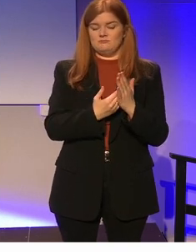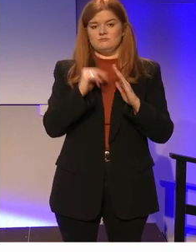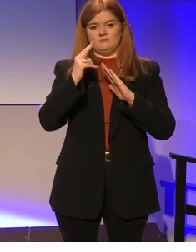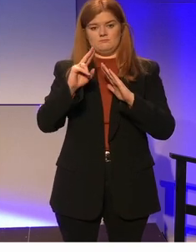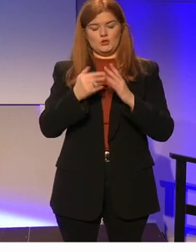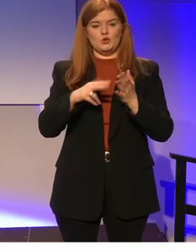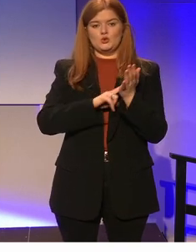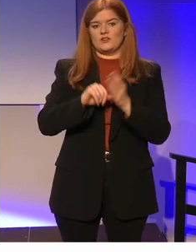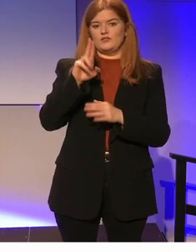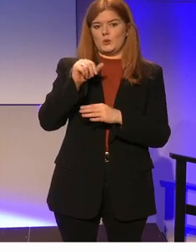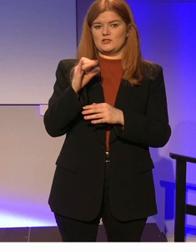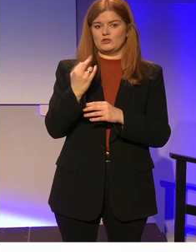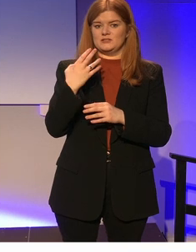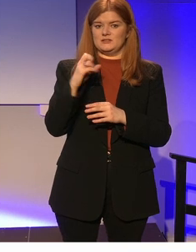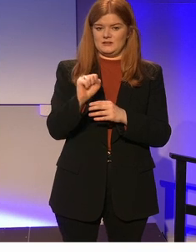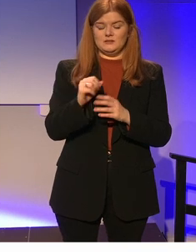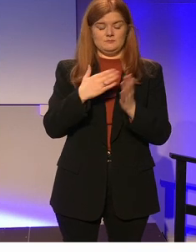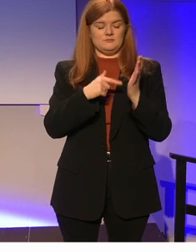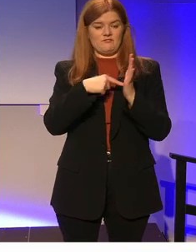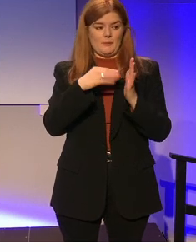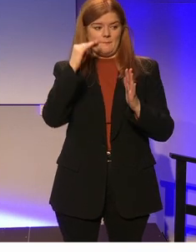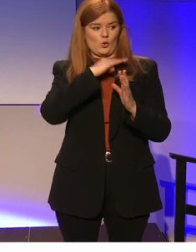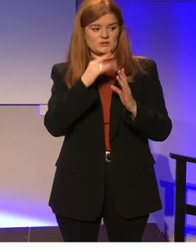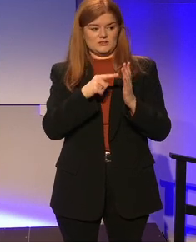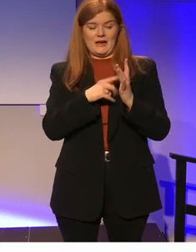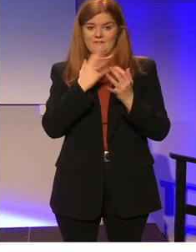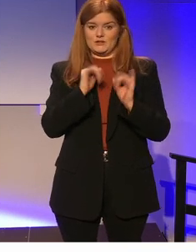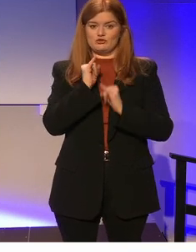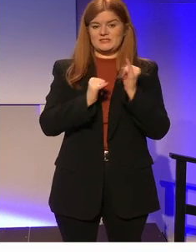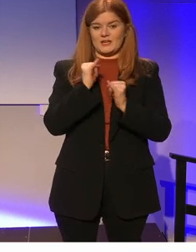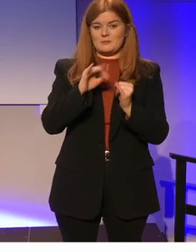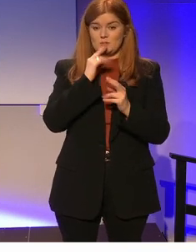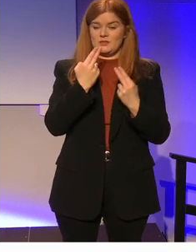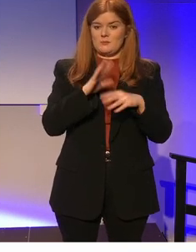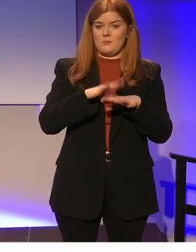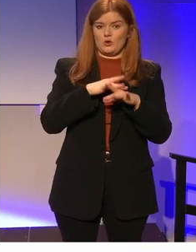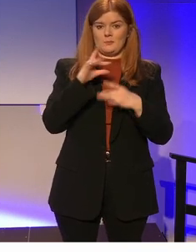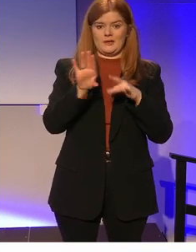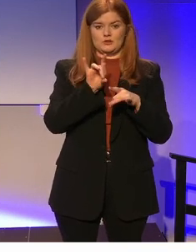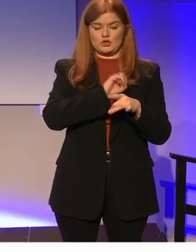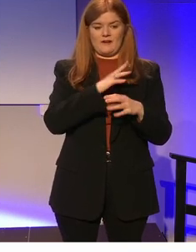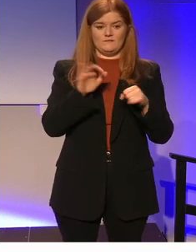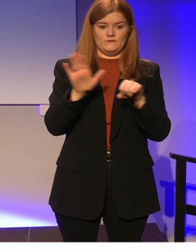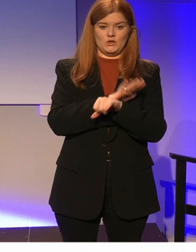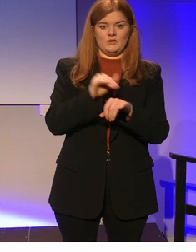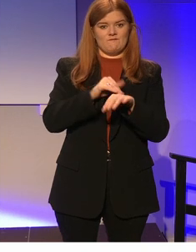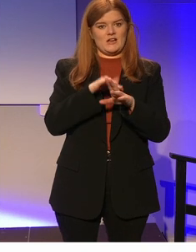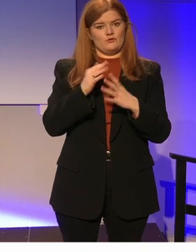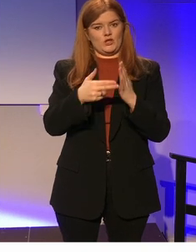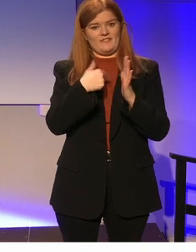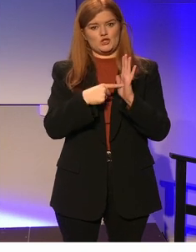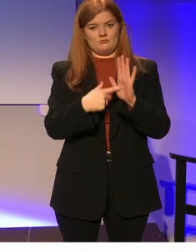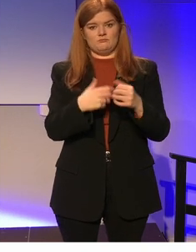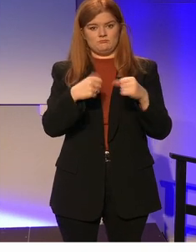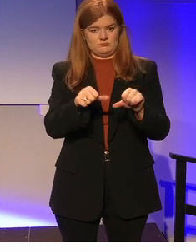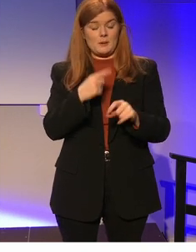have been slow and fragmented. It has been and have been criticized. And there is much more required to give full effect to the convention. Nonetheless,